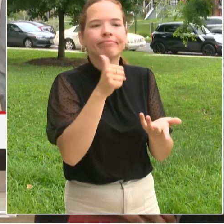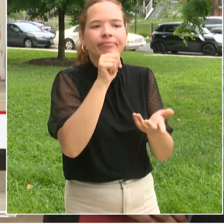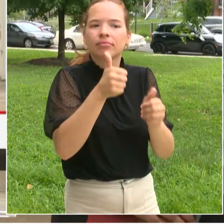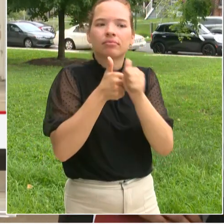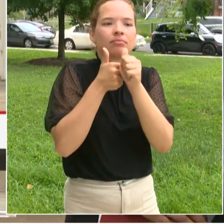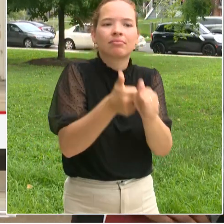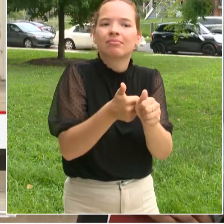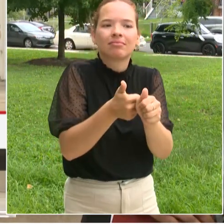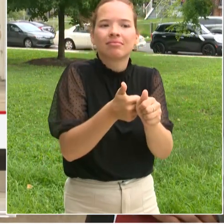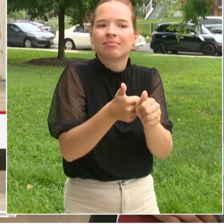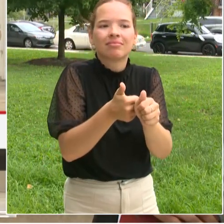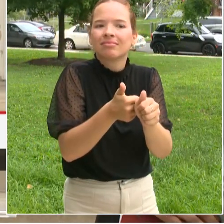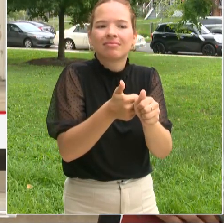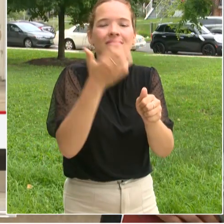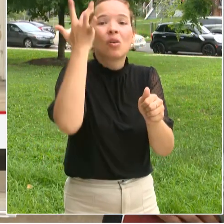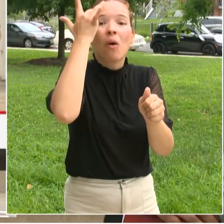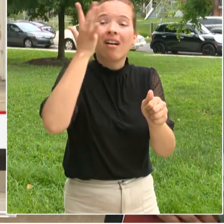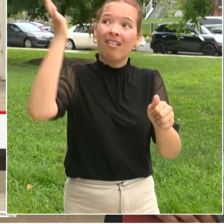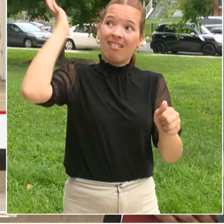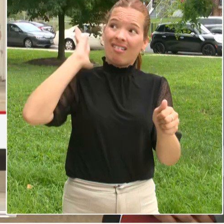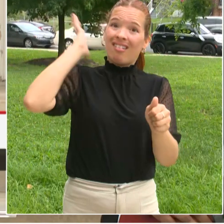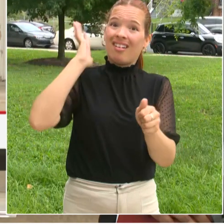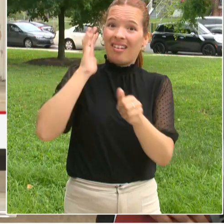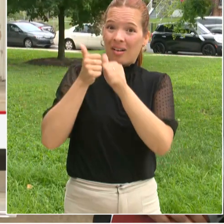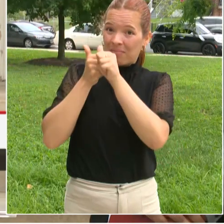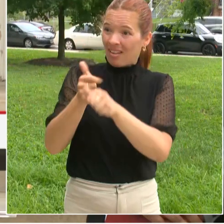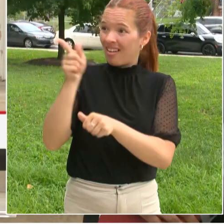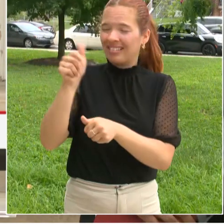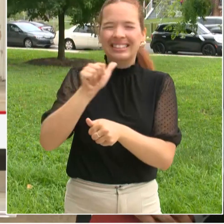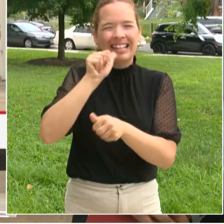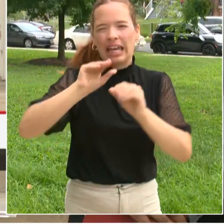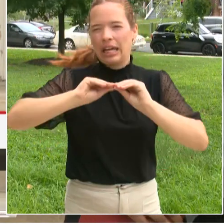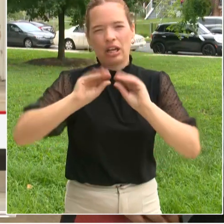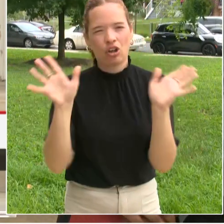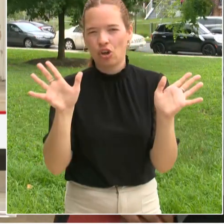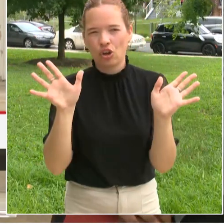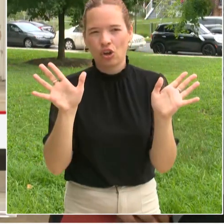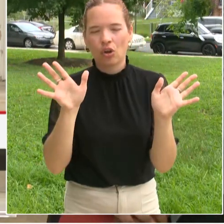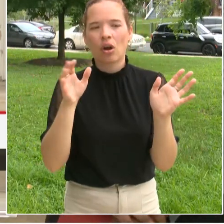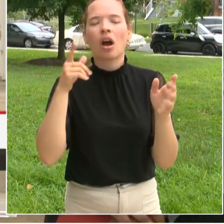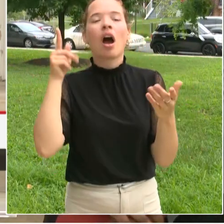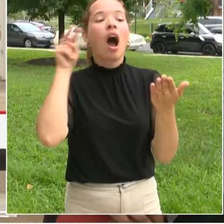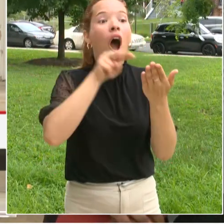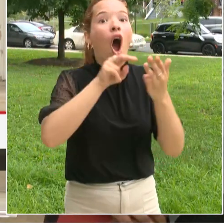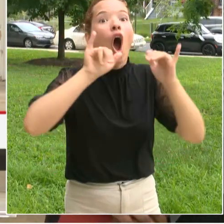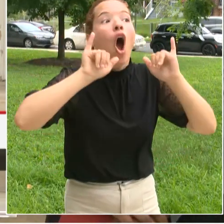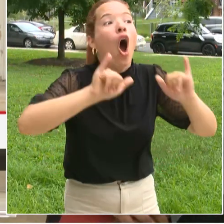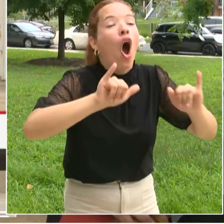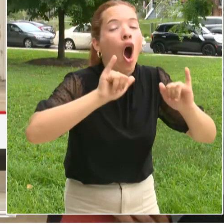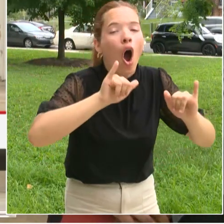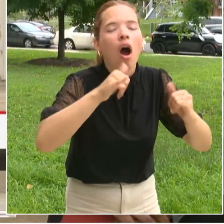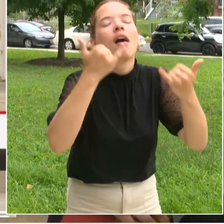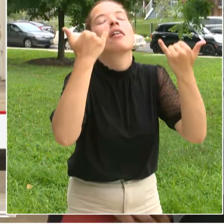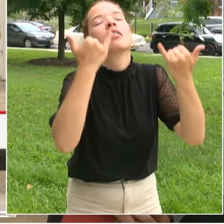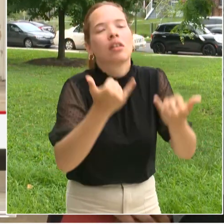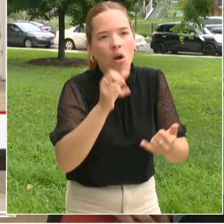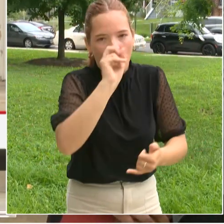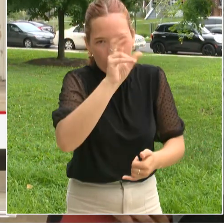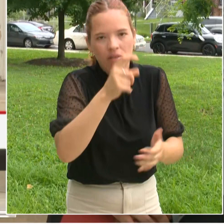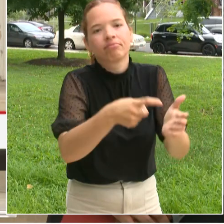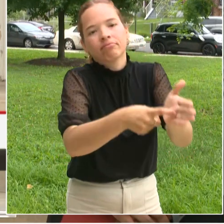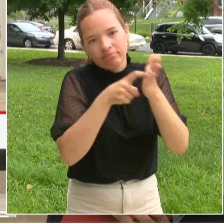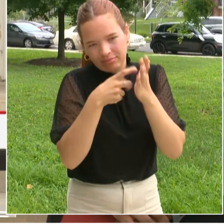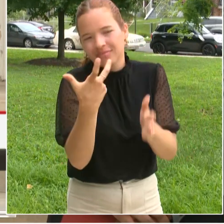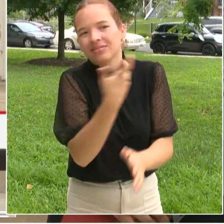start kind of they're already pressing the health care providers for their well-child visits they're already turning in their universal health